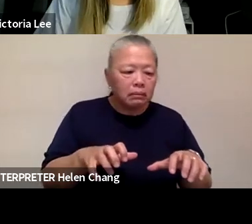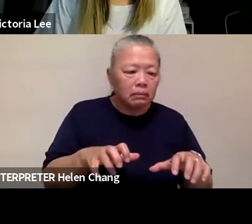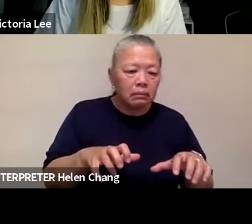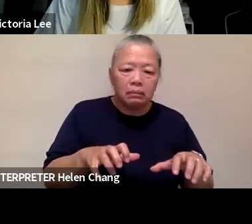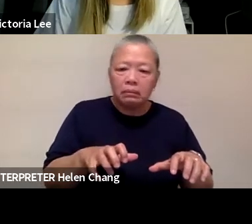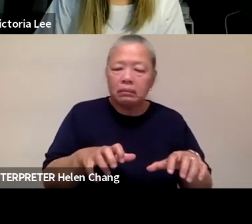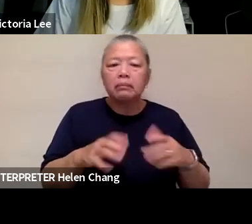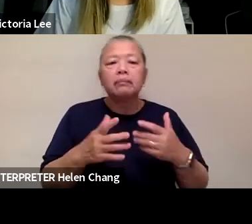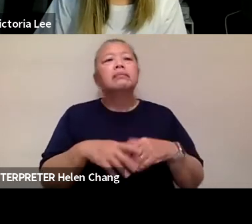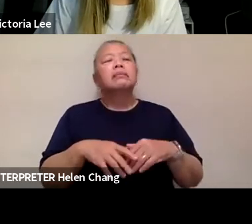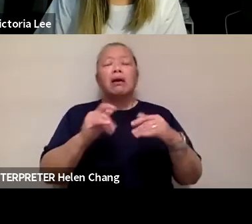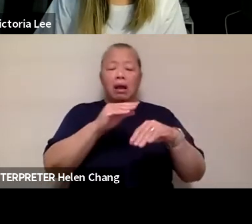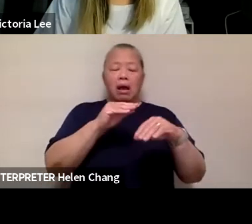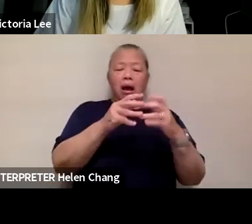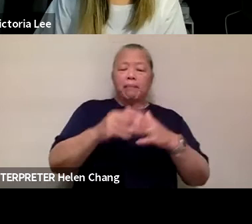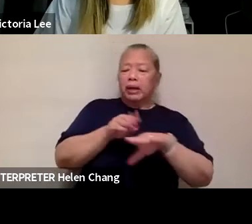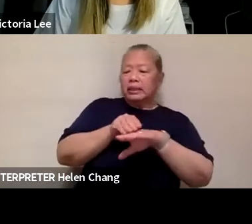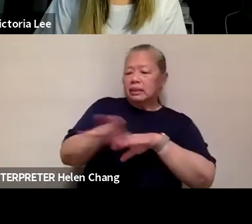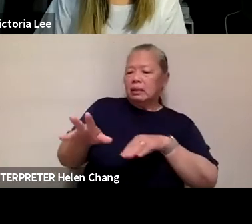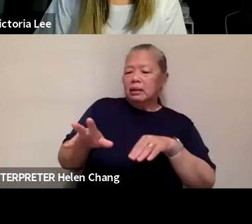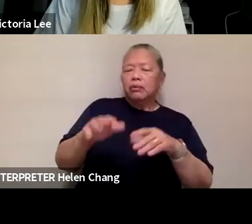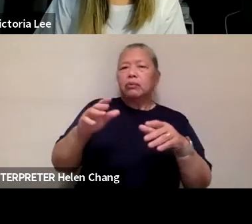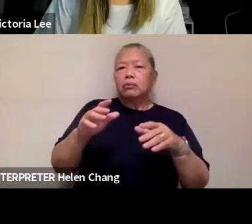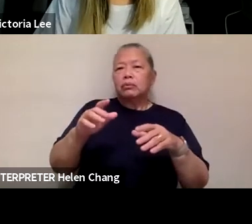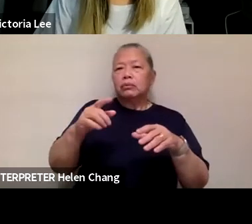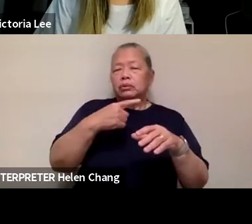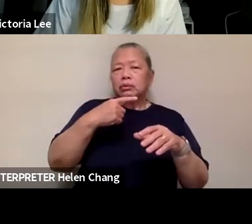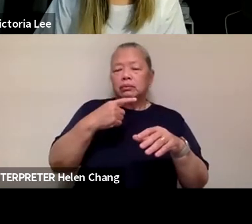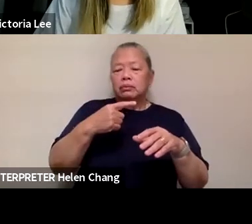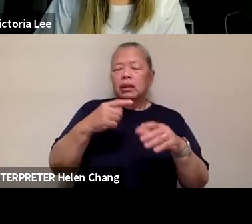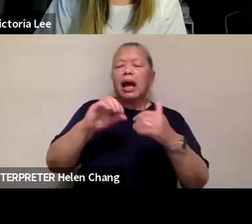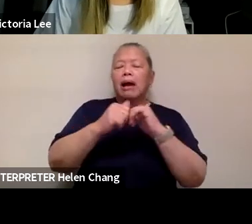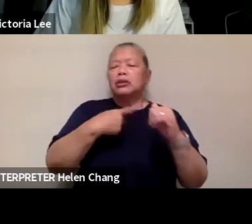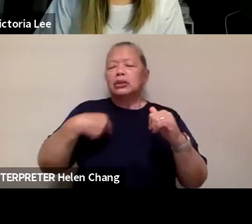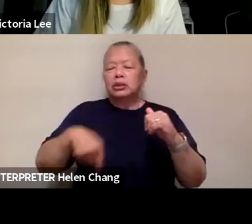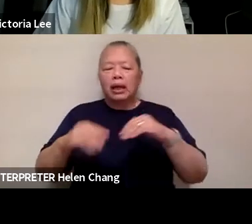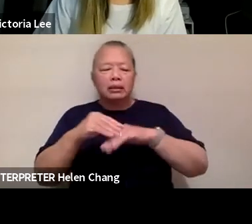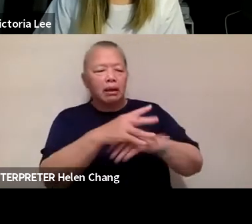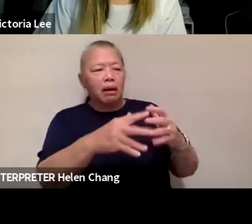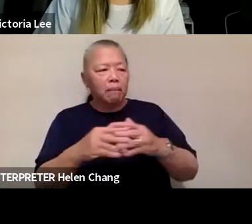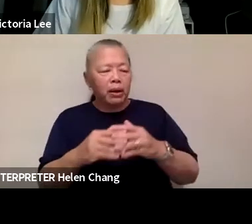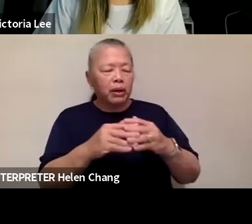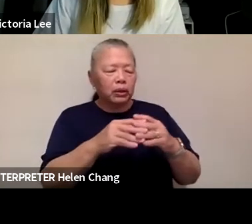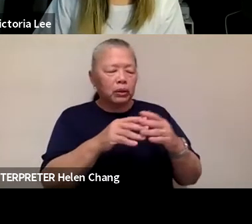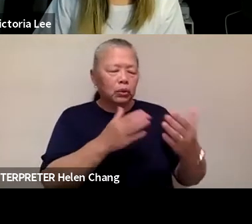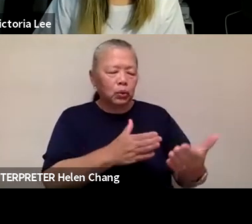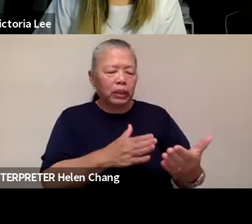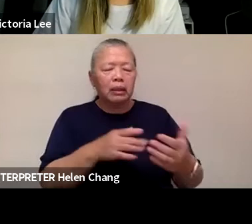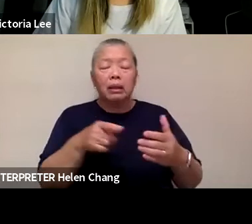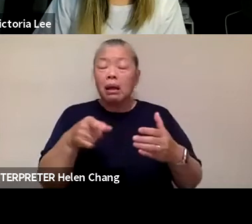on Chinese cuisine or Chinese influence on a really interesting food that has developed over over the course of